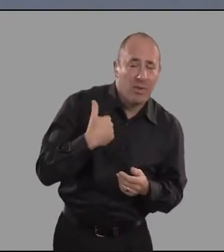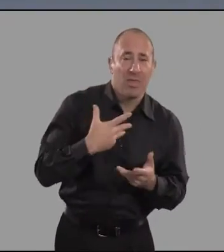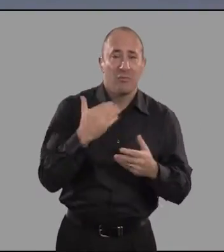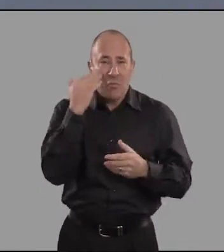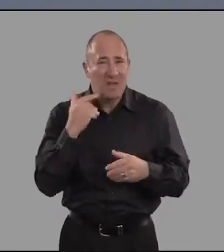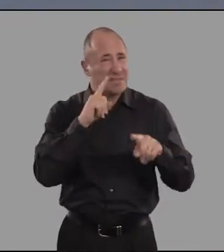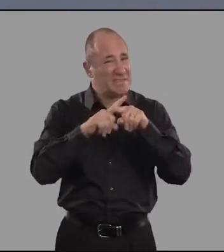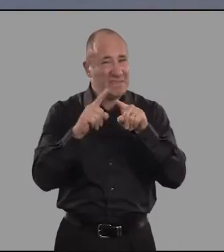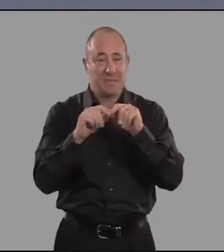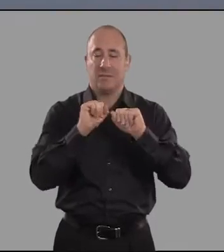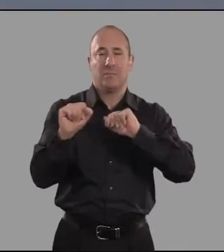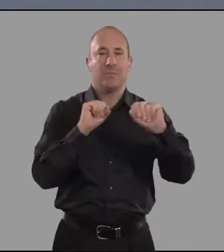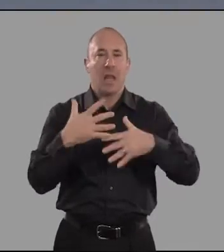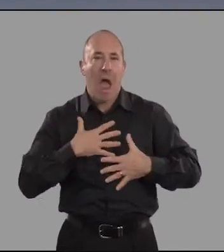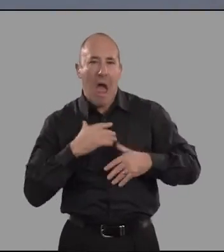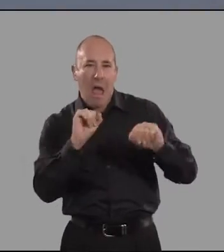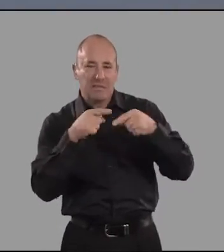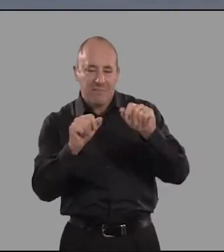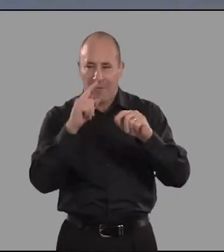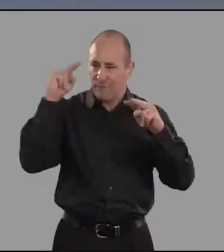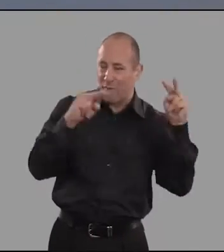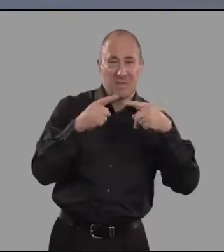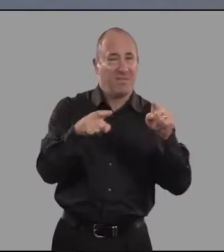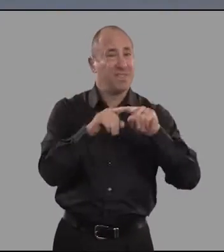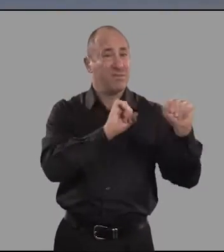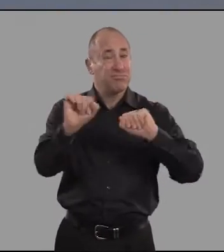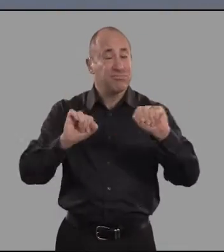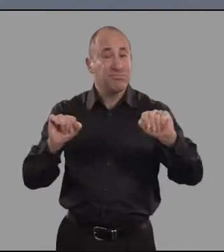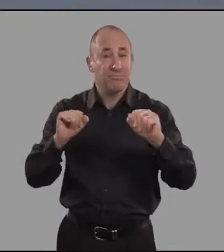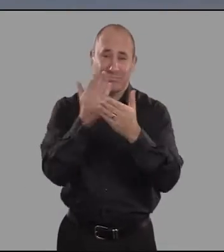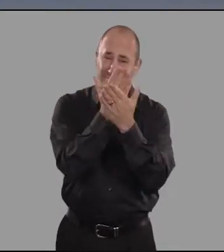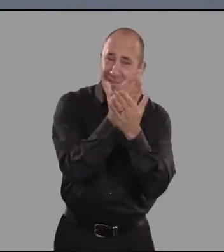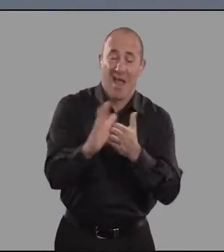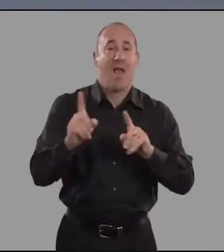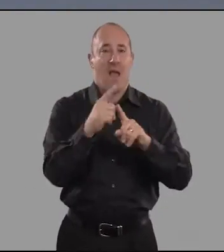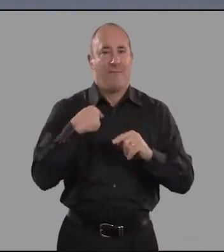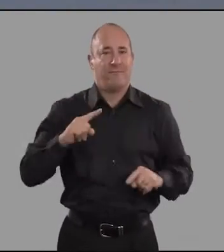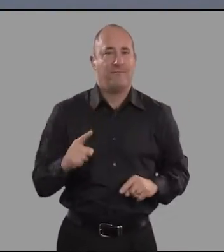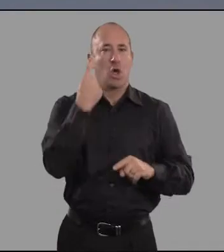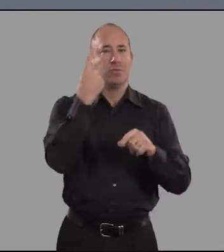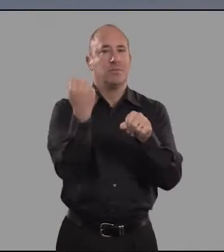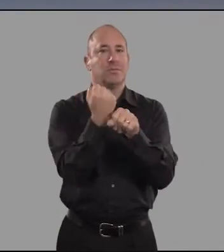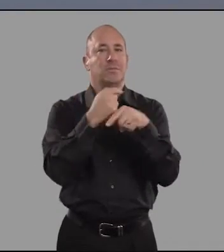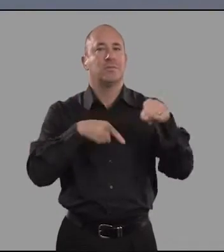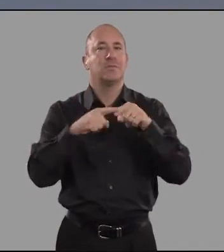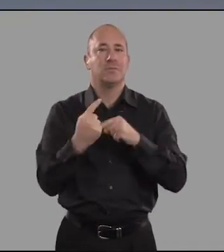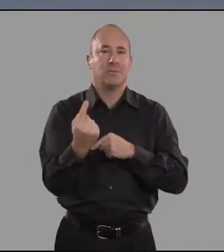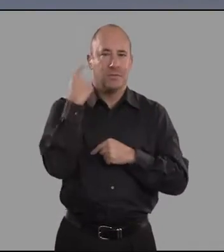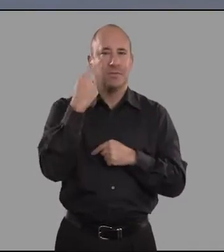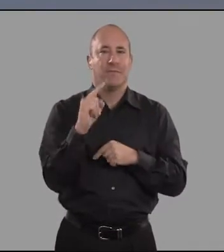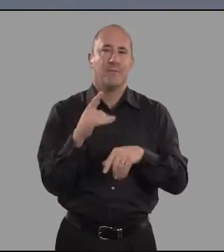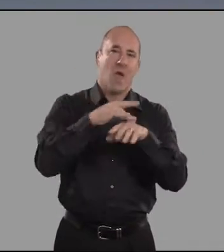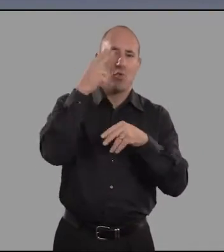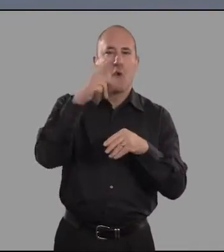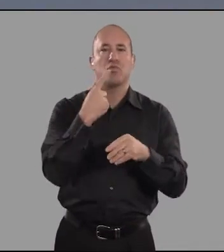gender, race, etc., leads to different tastes, different perspectives. And no clear example of that can be made than in my